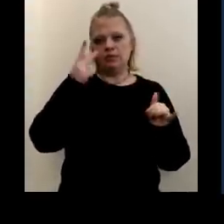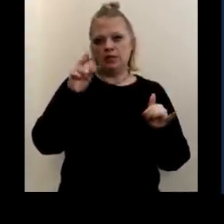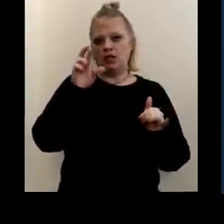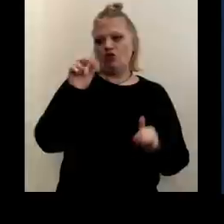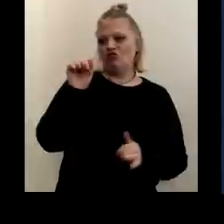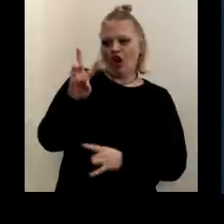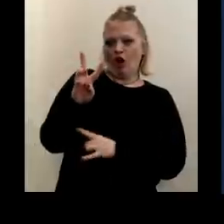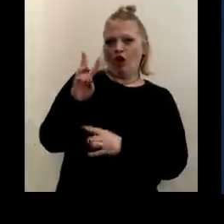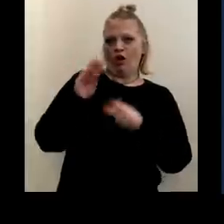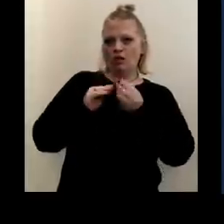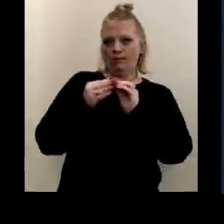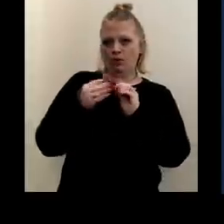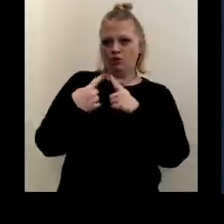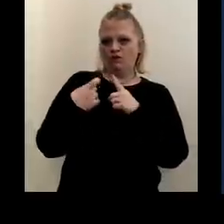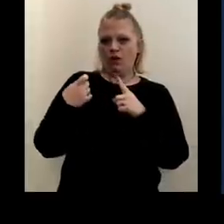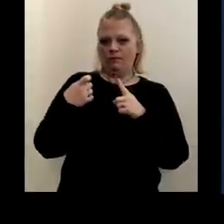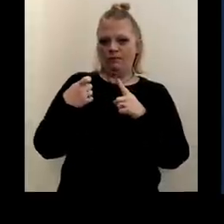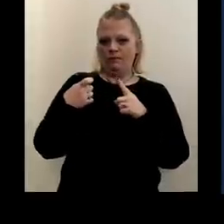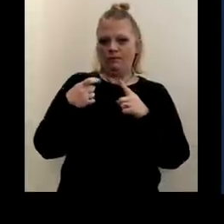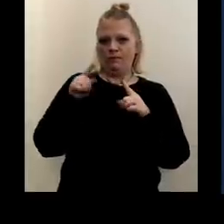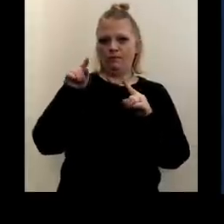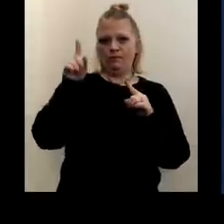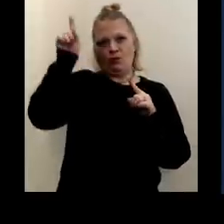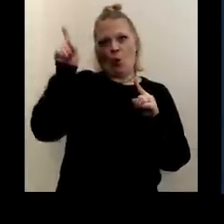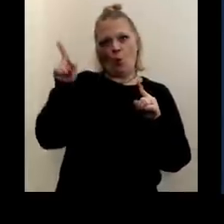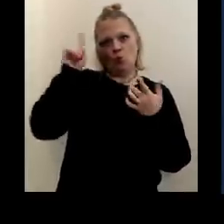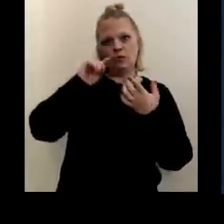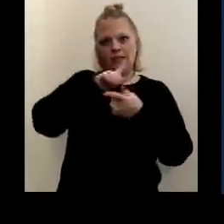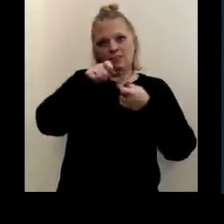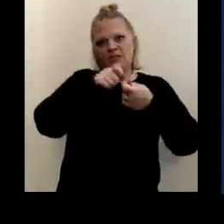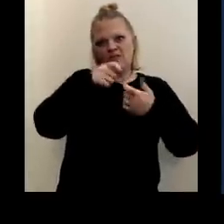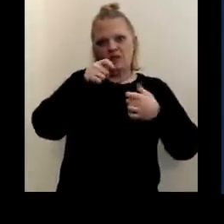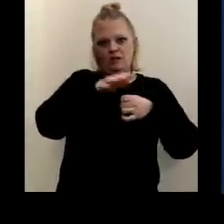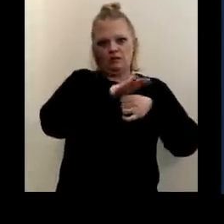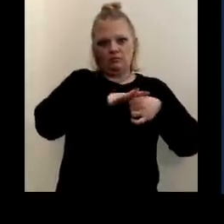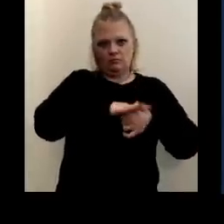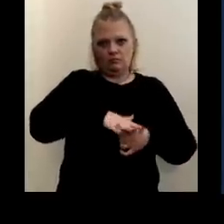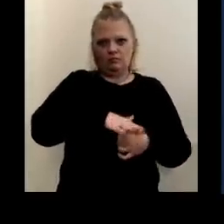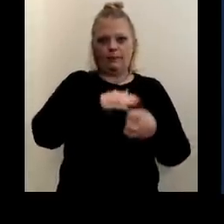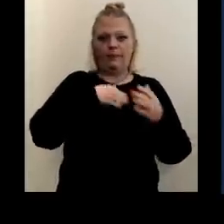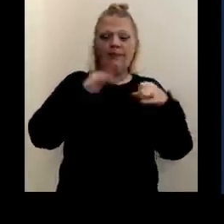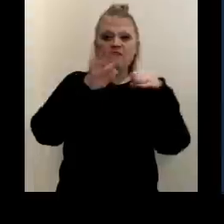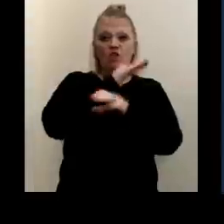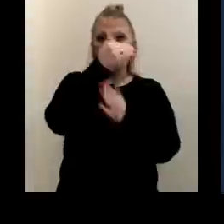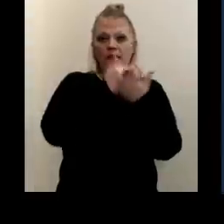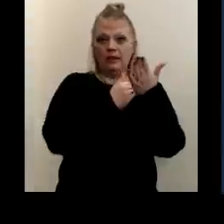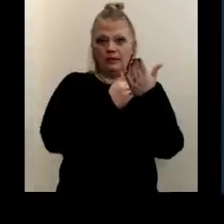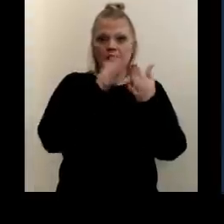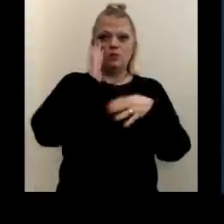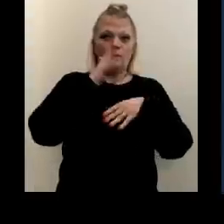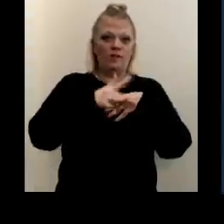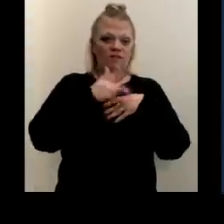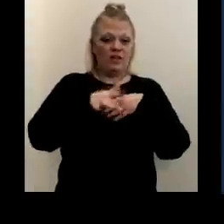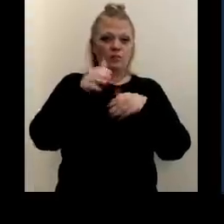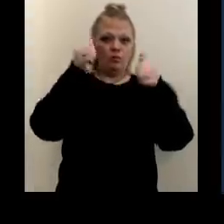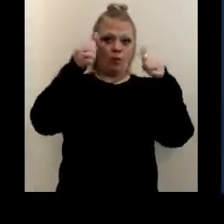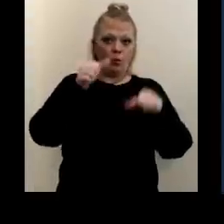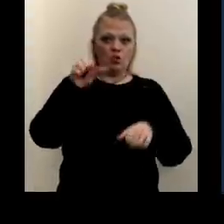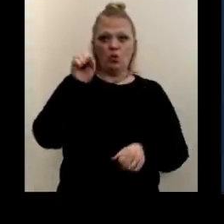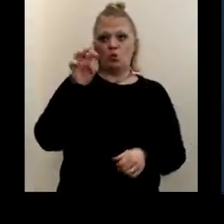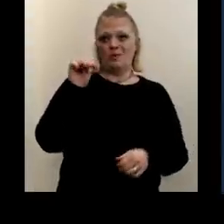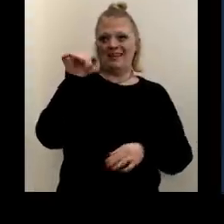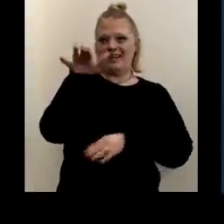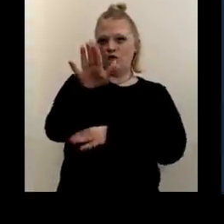raw numbers coming from these areas and the full list will be available for media posted on our social media this afternoon